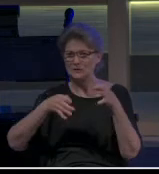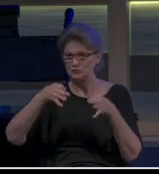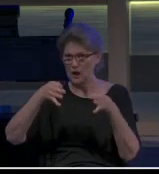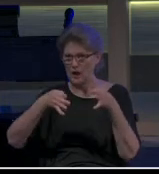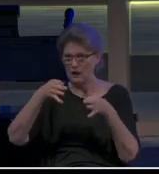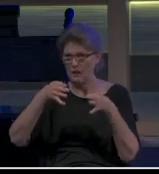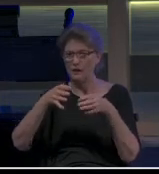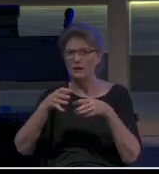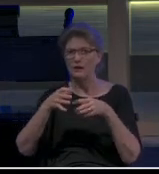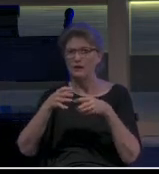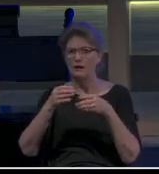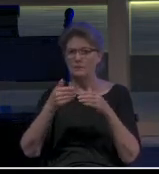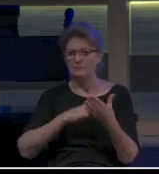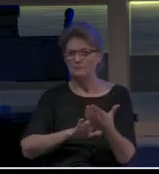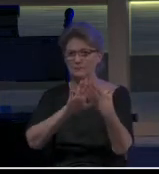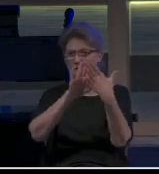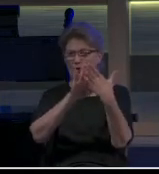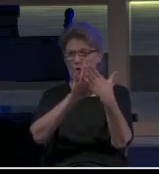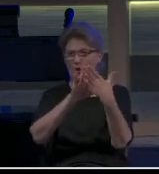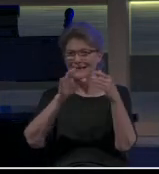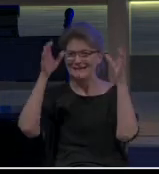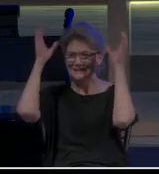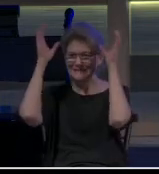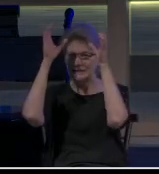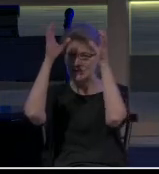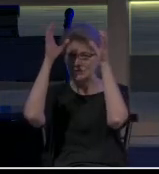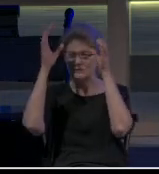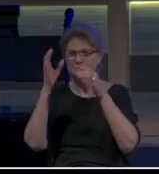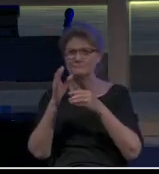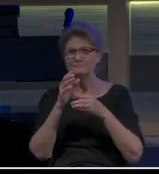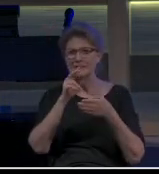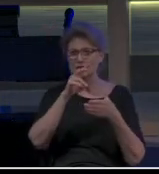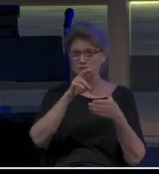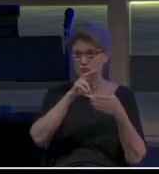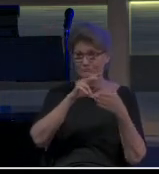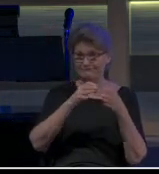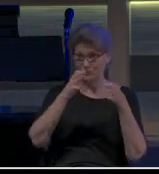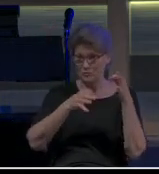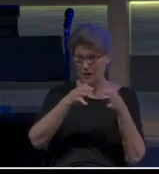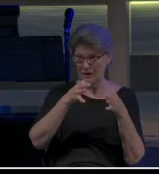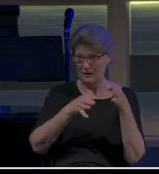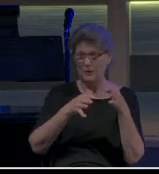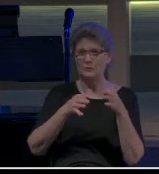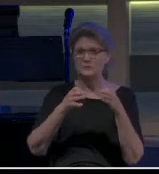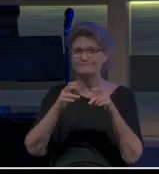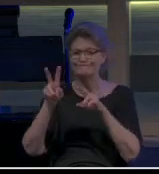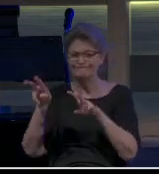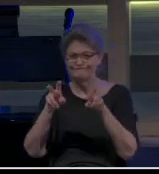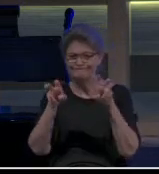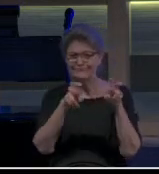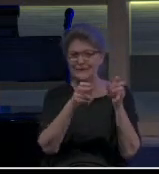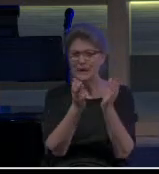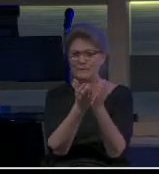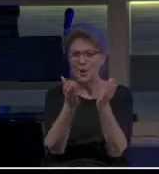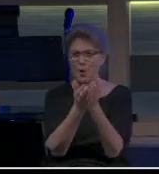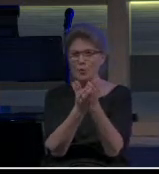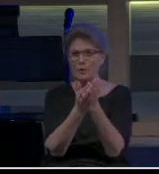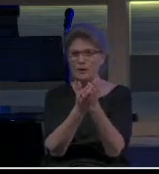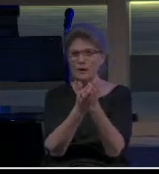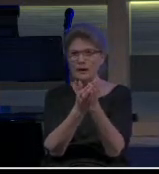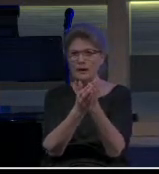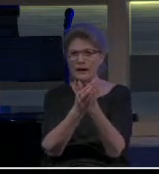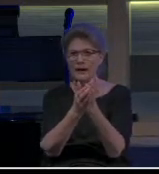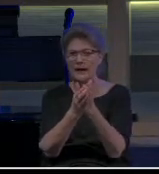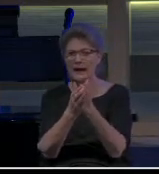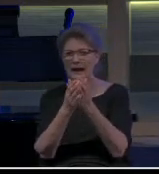before Caesar, where he contested his trial, and he was on his way in a ship. They